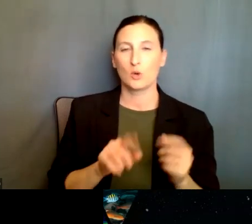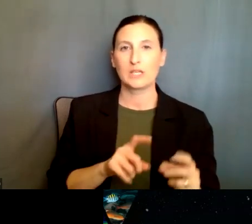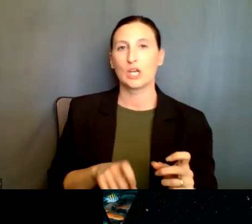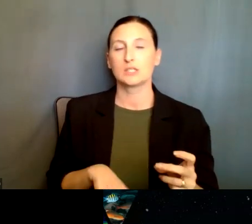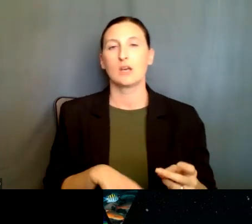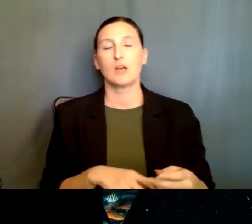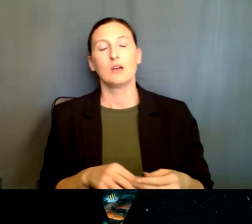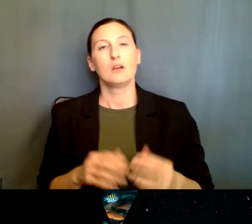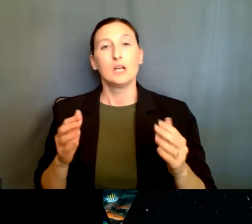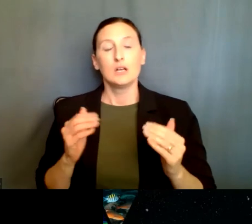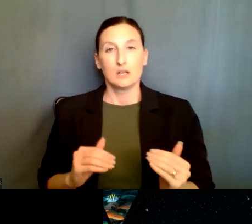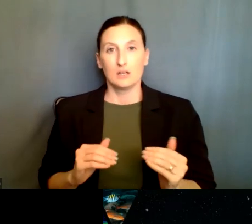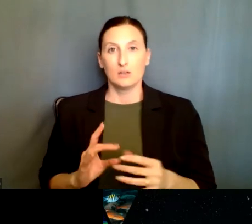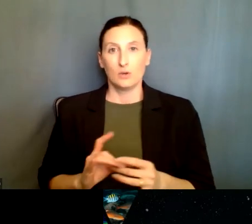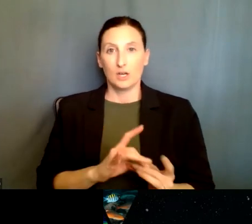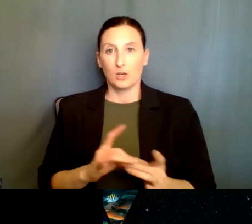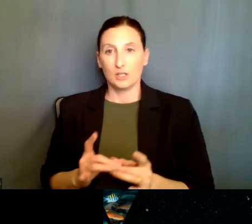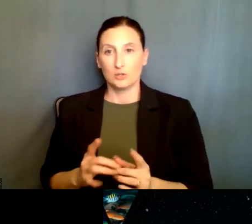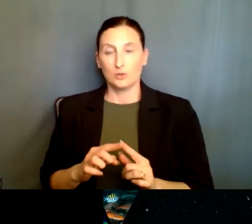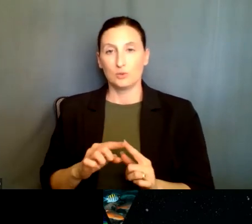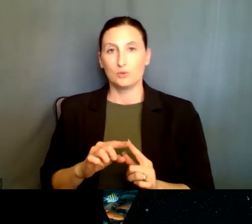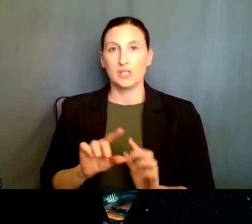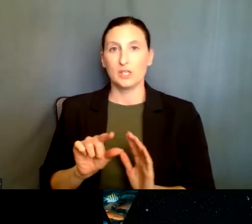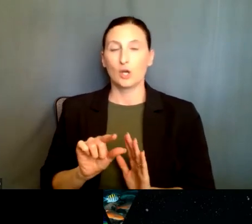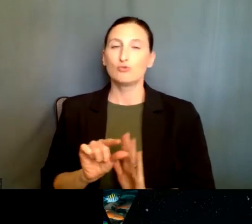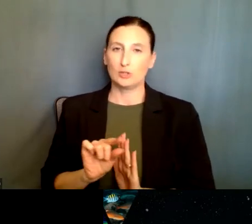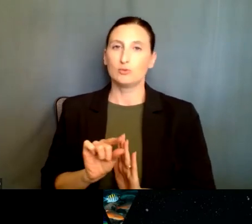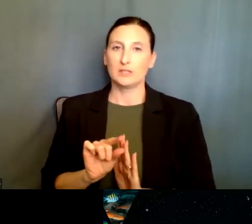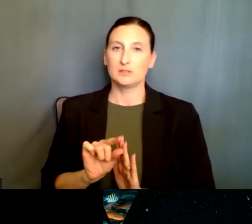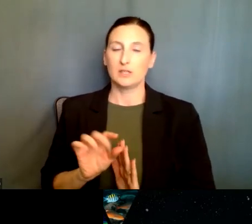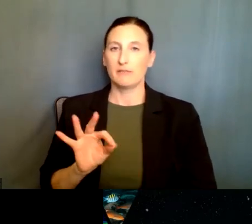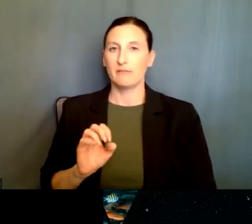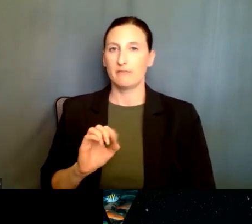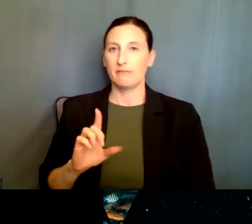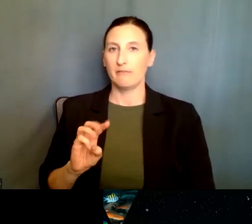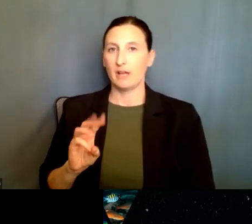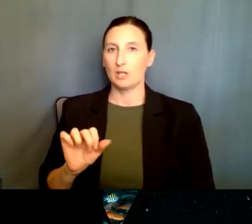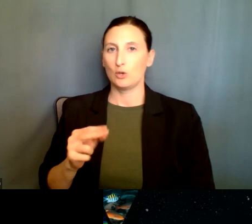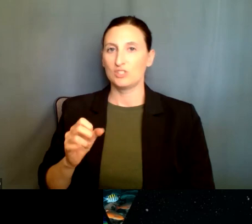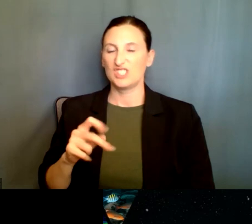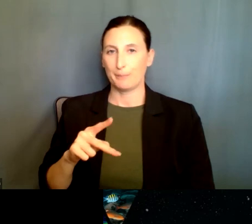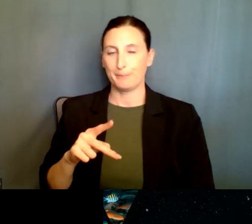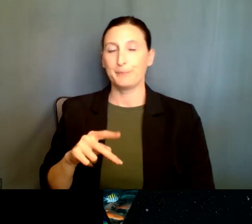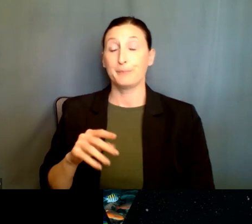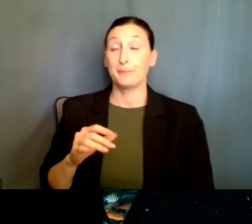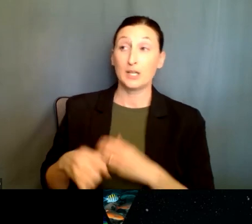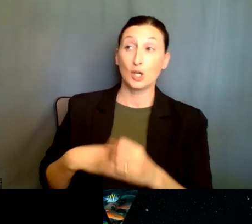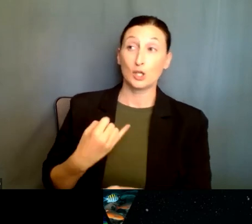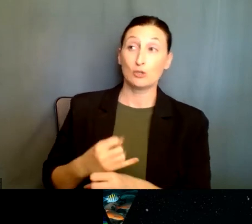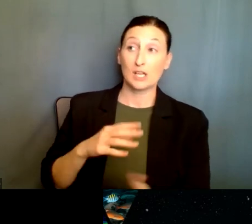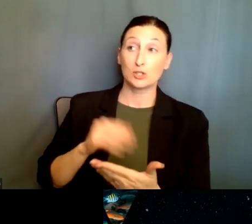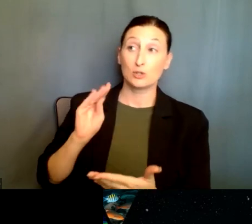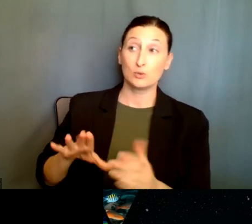um, is regarding the graduate fellowship, um, and can international students submit to this opportunity?